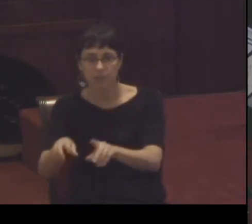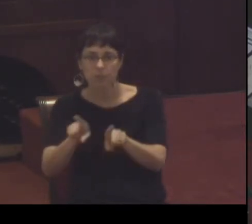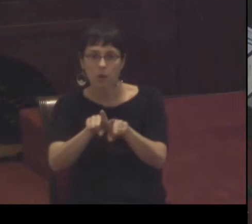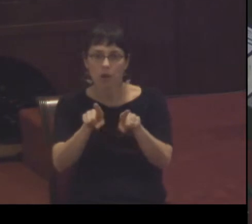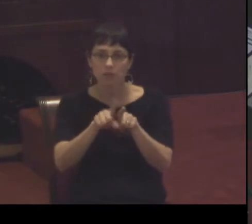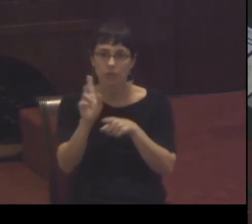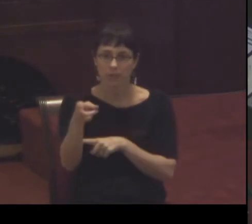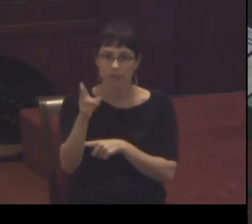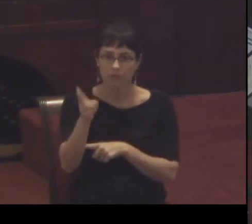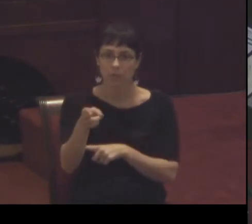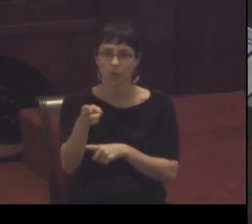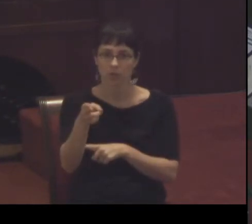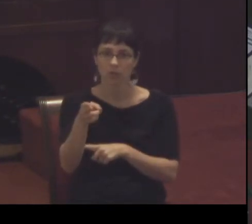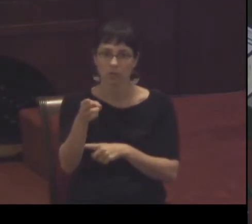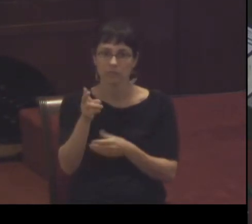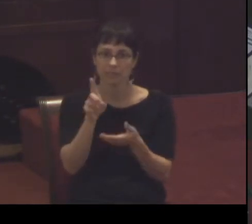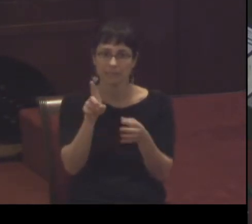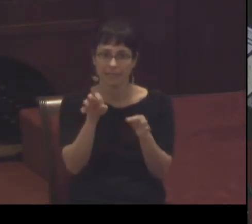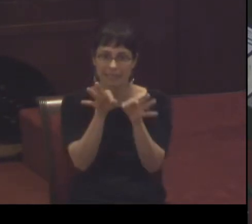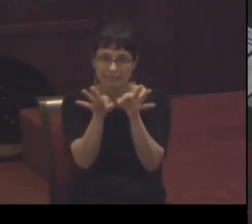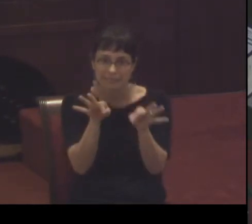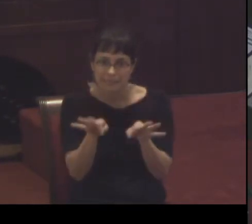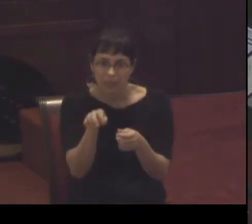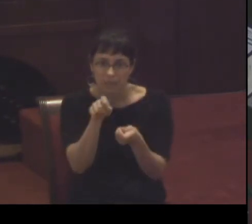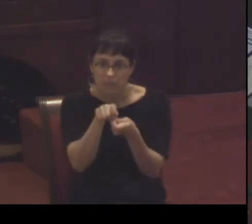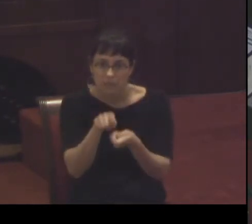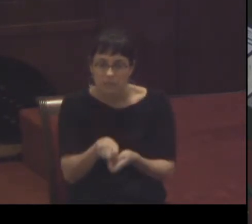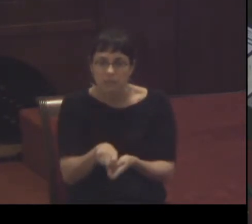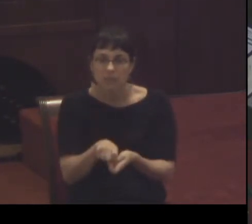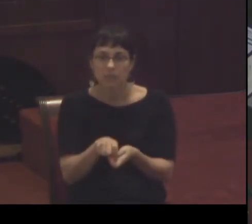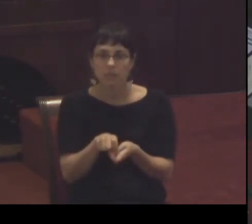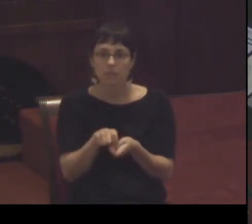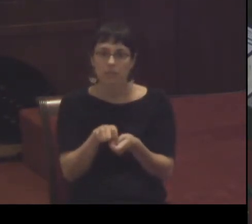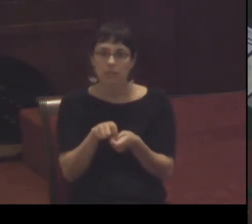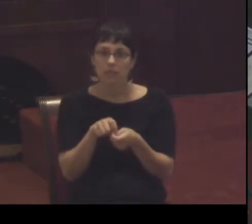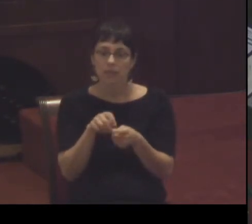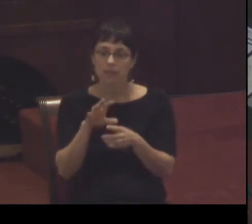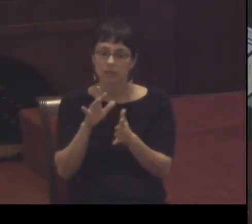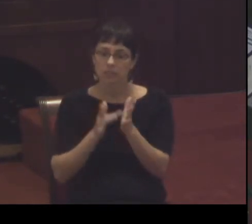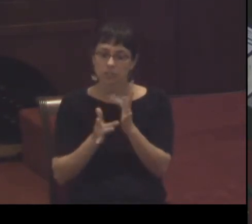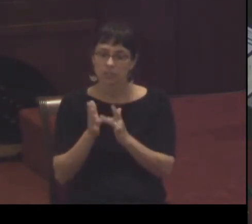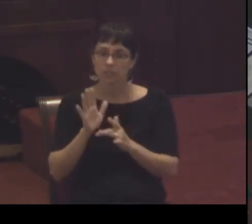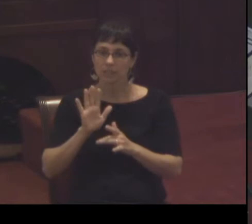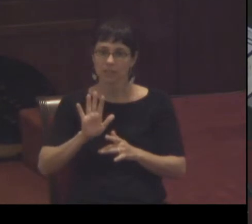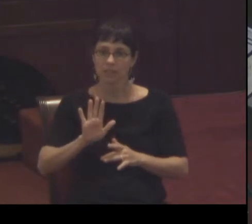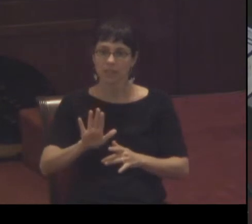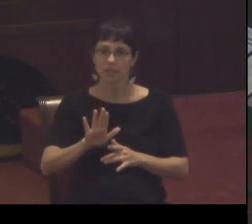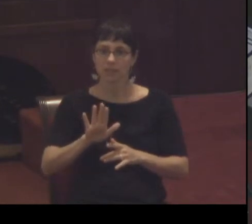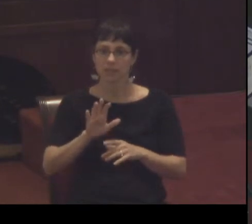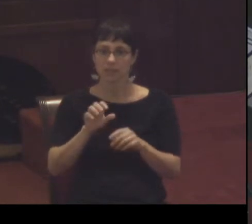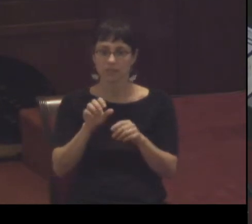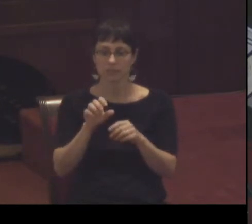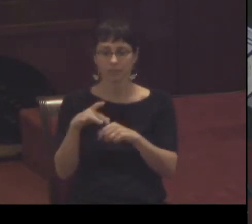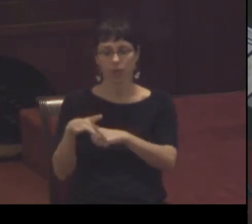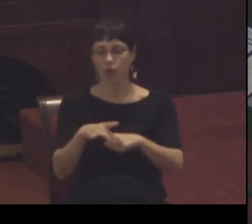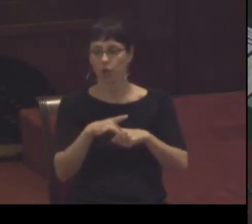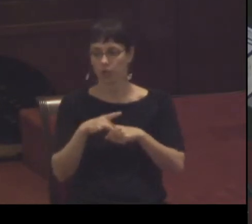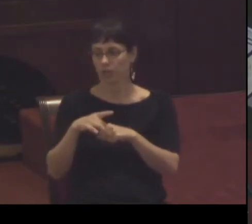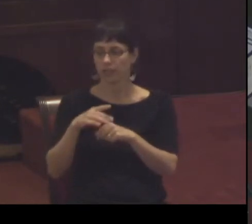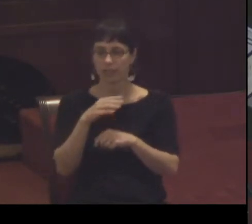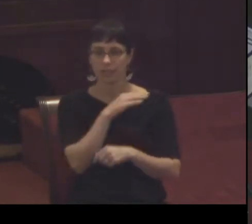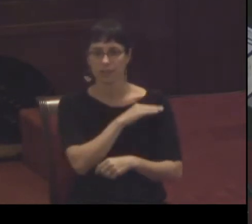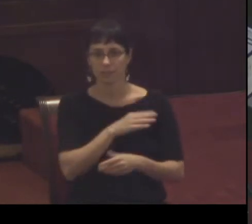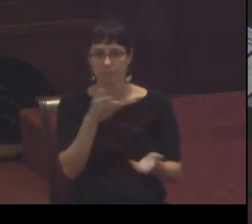the details that shaped his earthly ministry but he was perhaps even more concerned about the